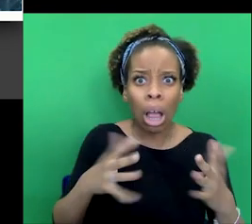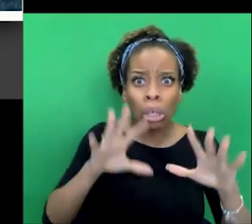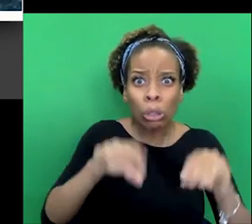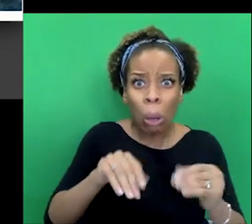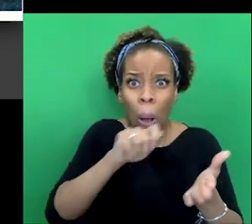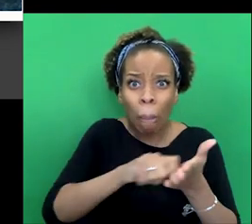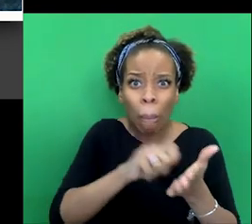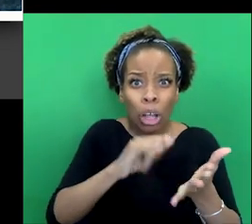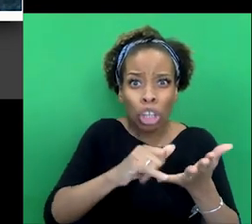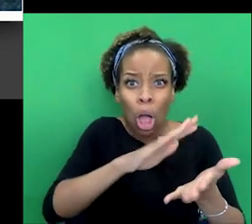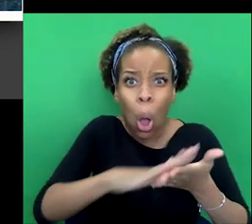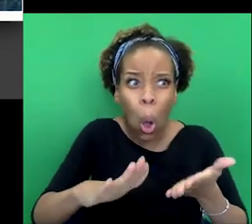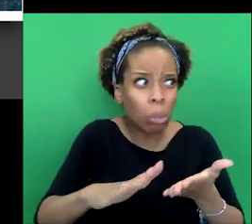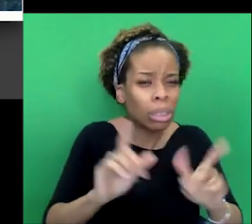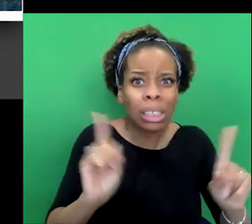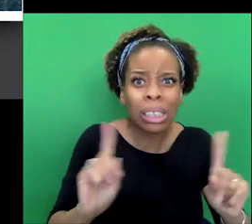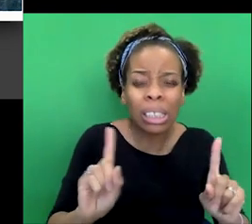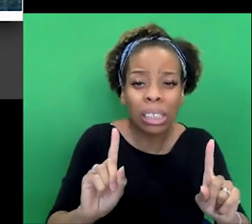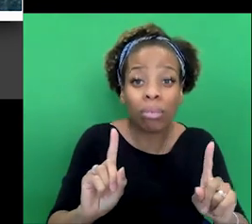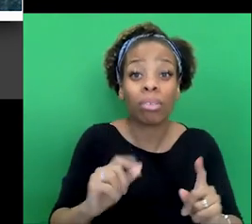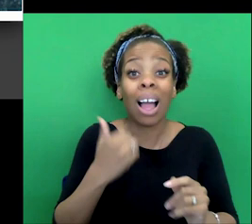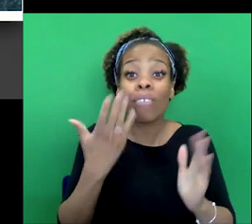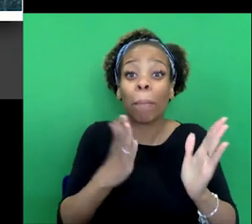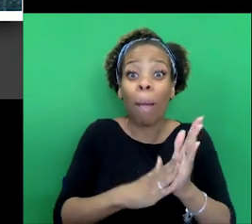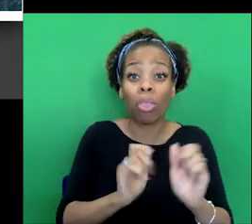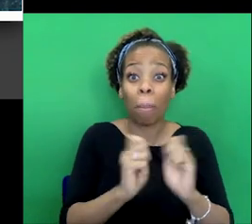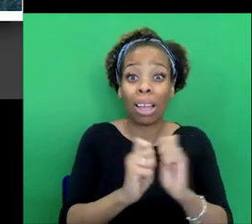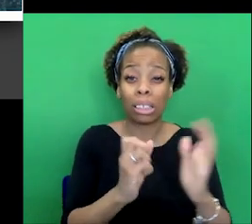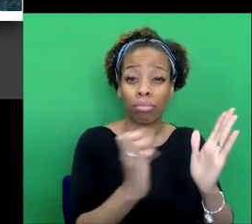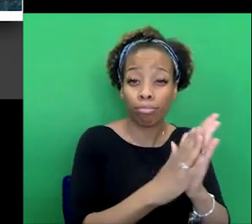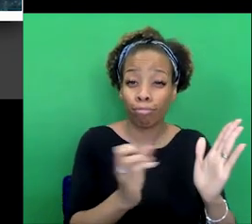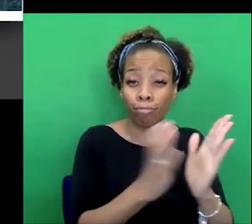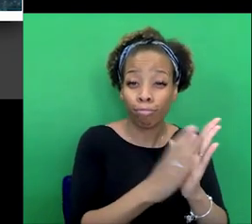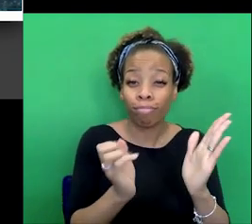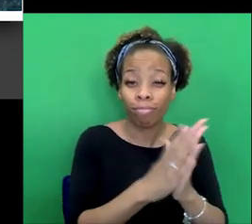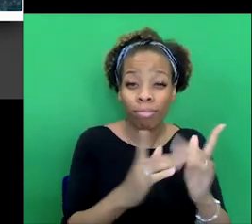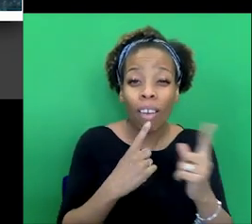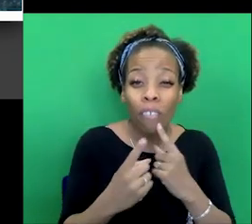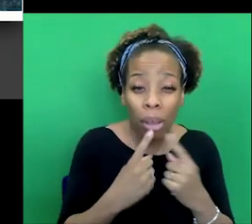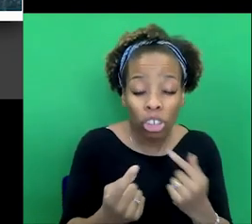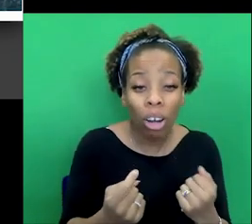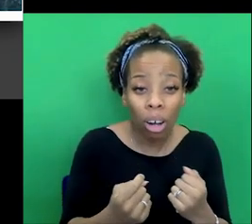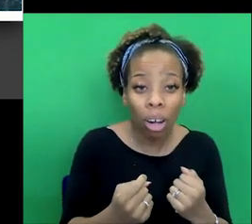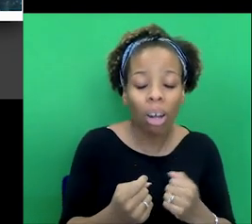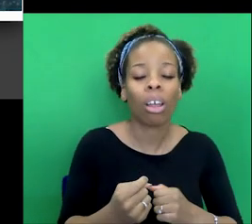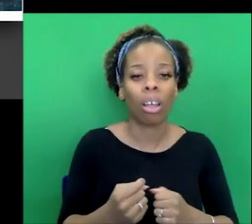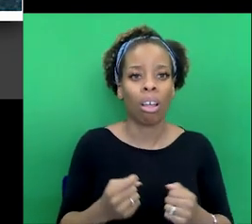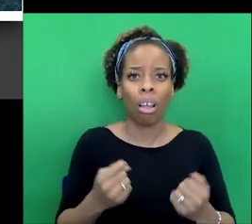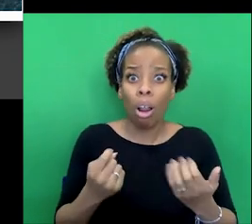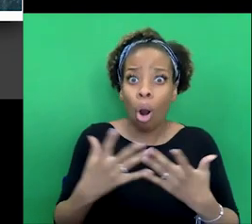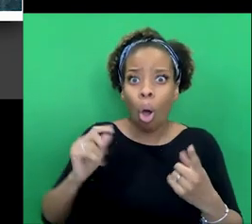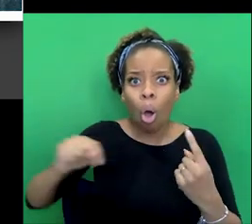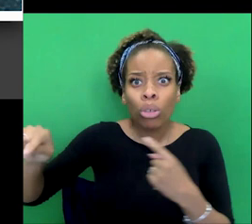Sherlock was appearing monthly. And they were extremely worried about how they would fill that void. And other